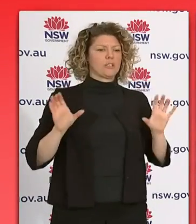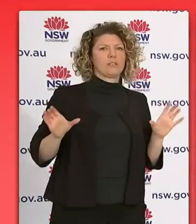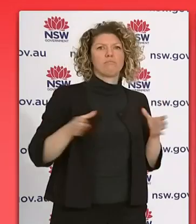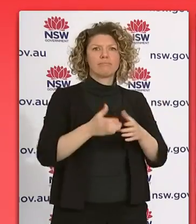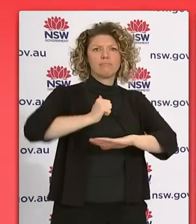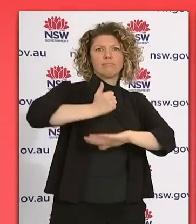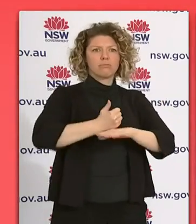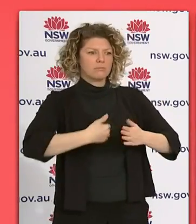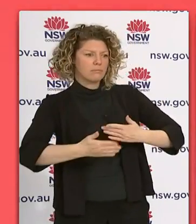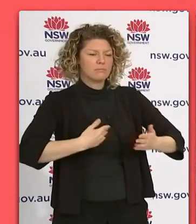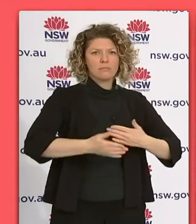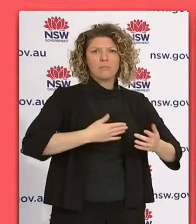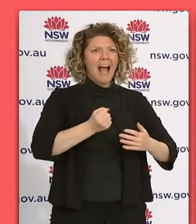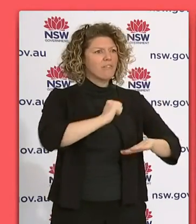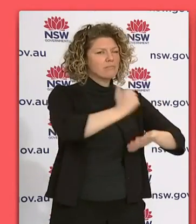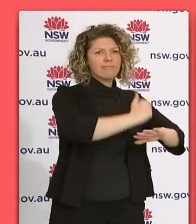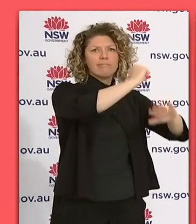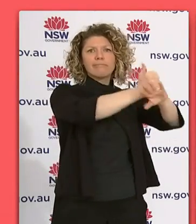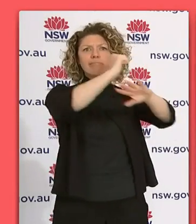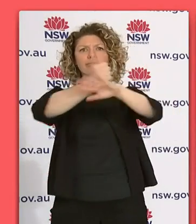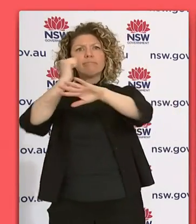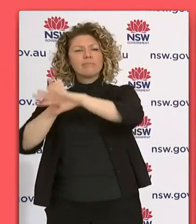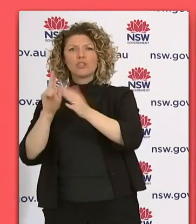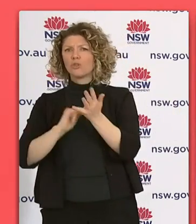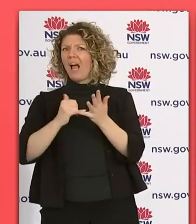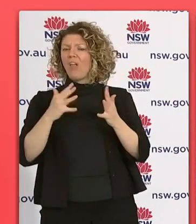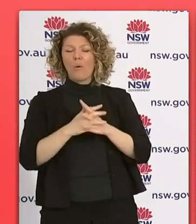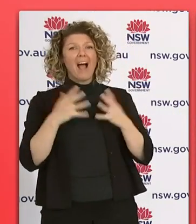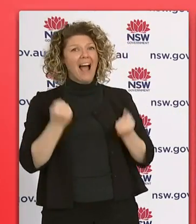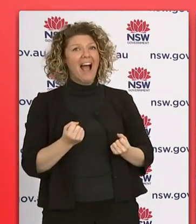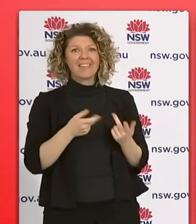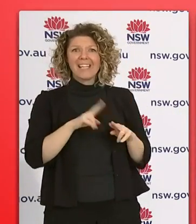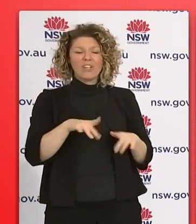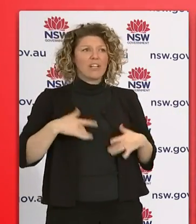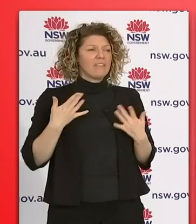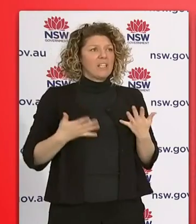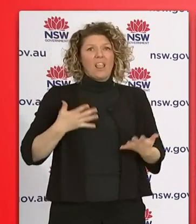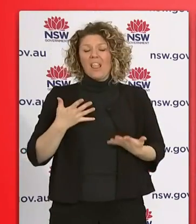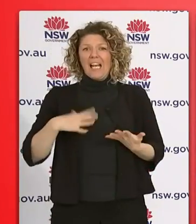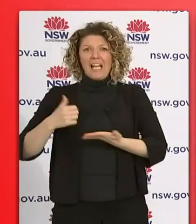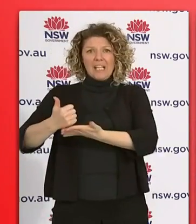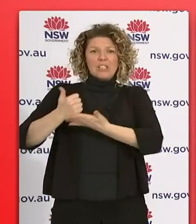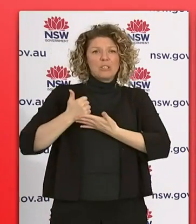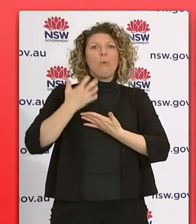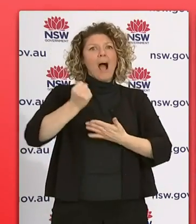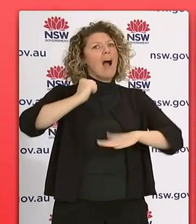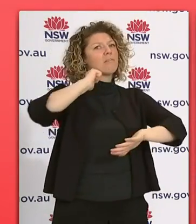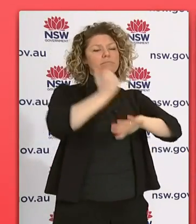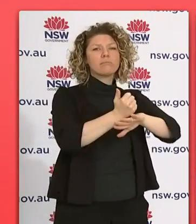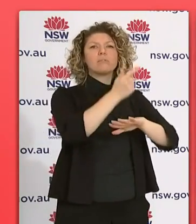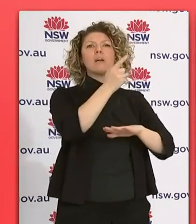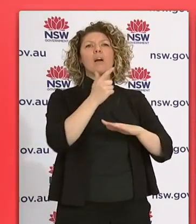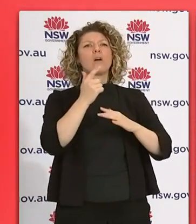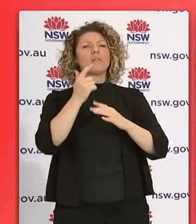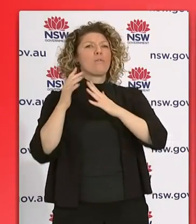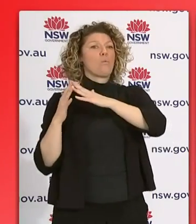committees are up and running across the state of New South Wales to support people through this difficult period. In regional New South Wales, particularly in